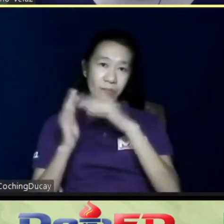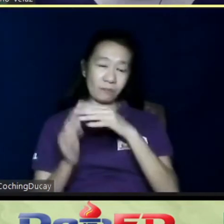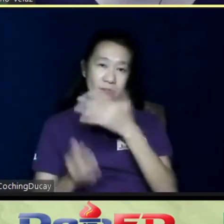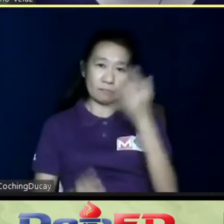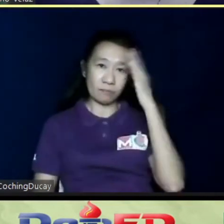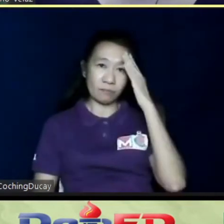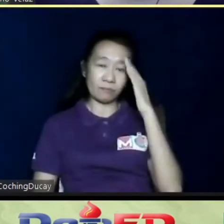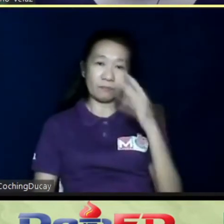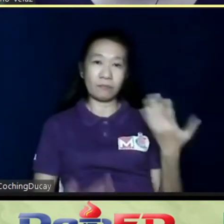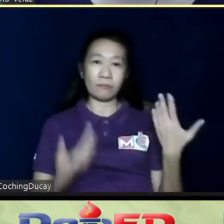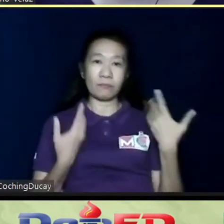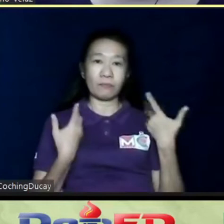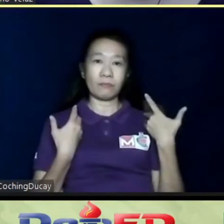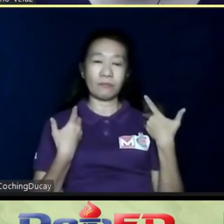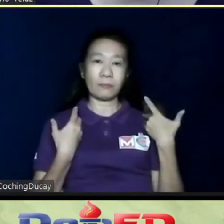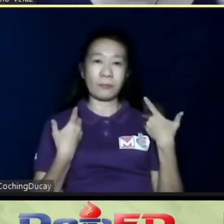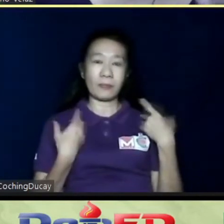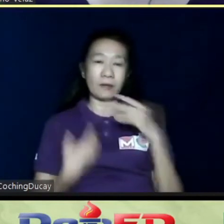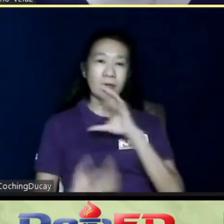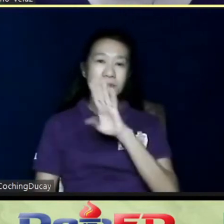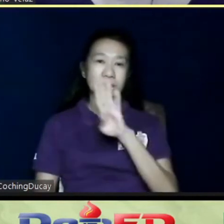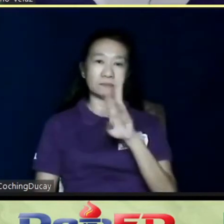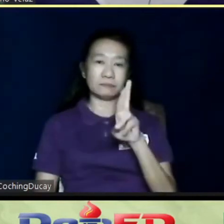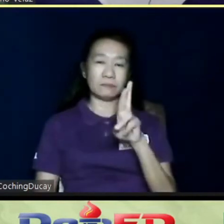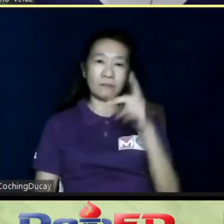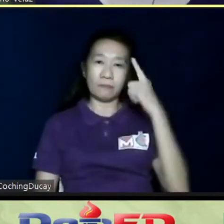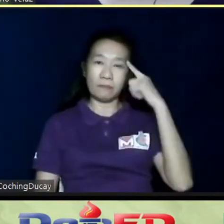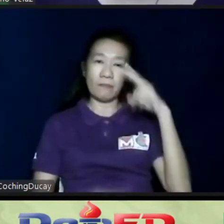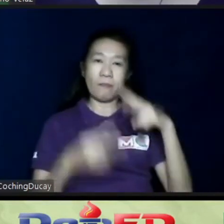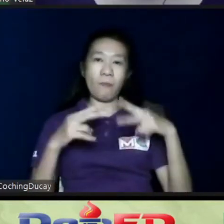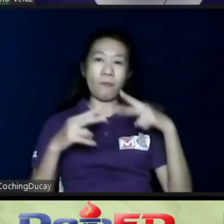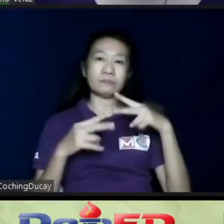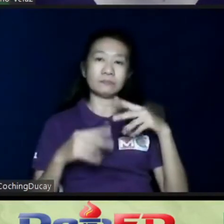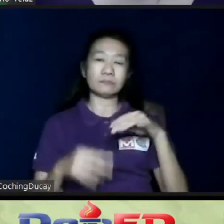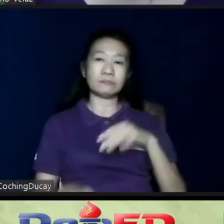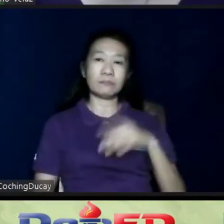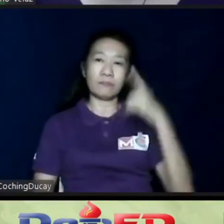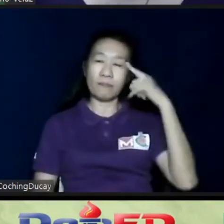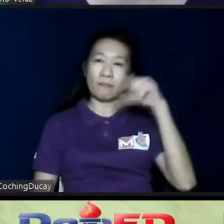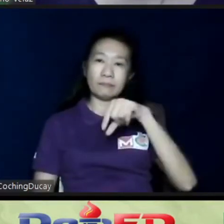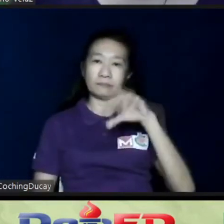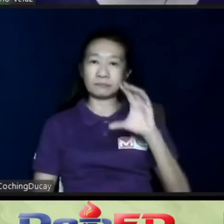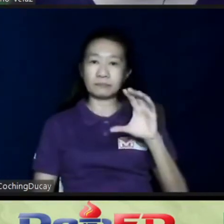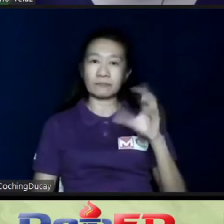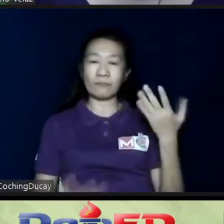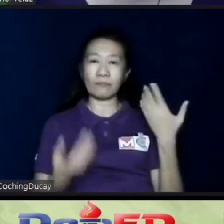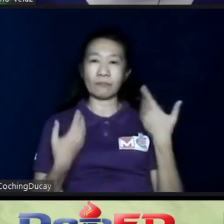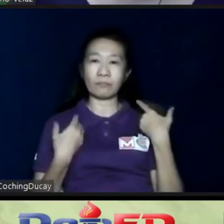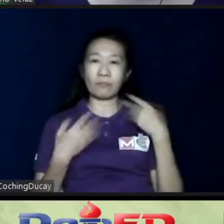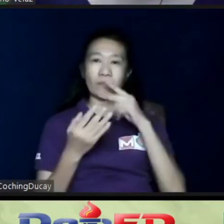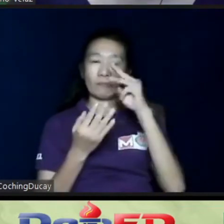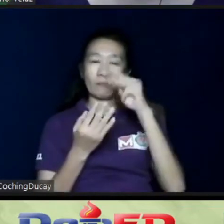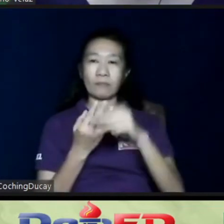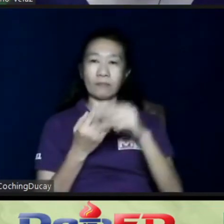of that has a CBR program for autism? Ah, yeah. Yeah, Quezon City has a program also